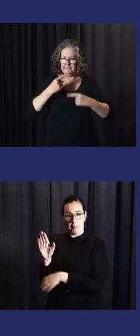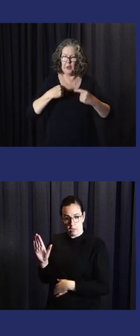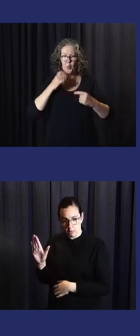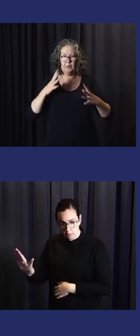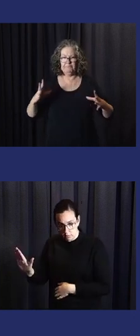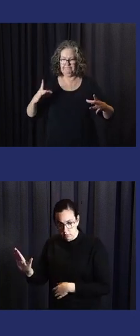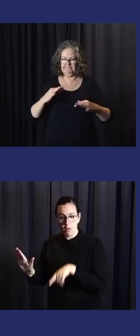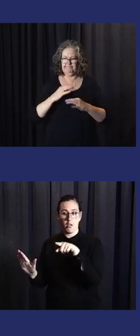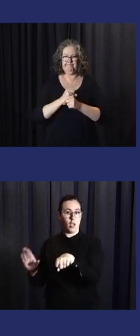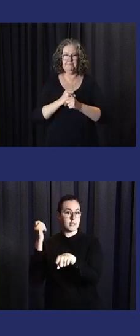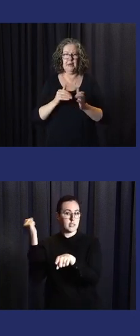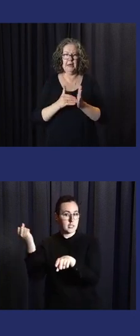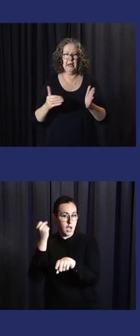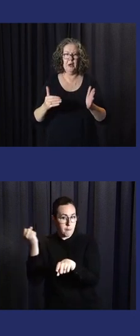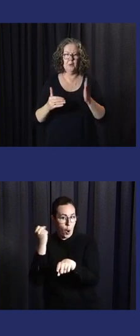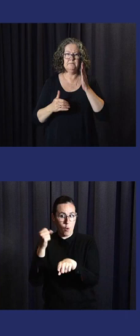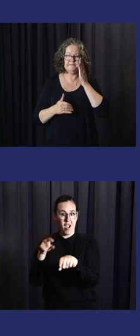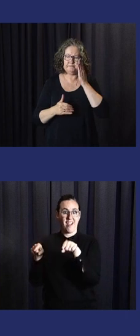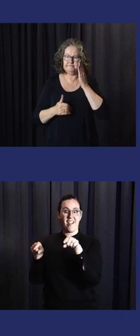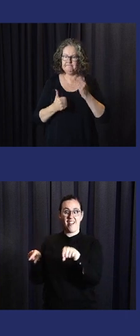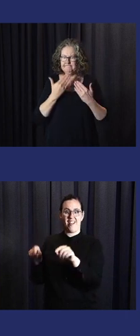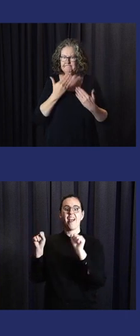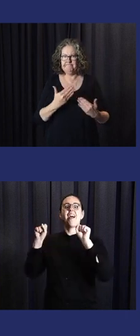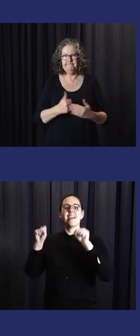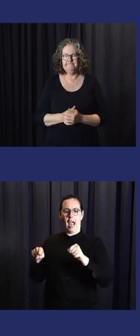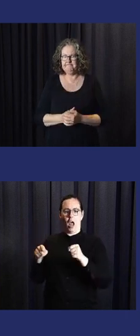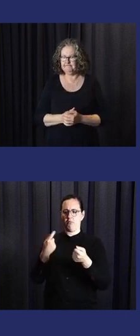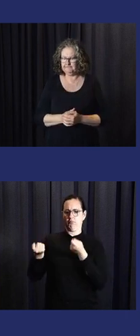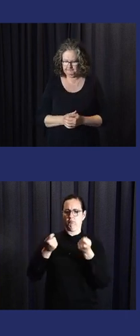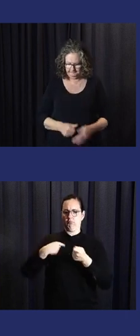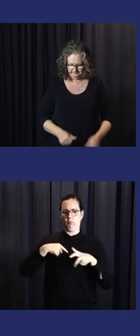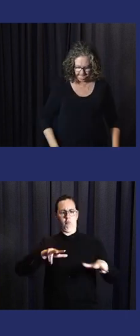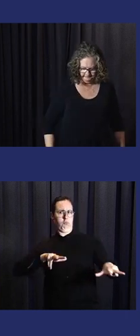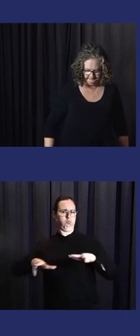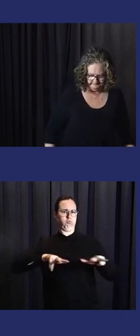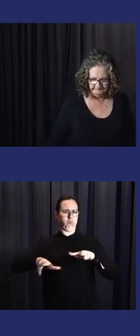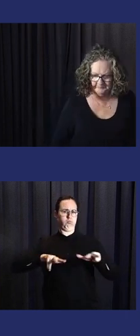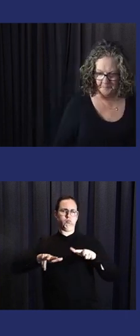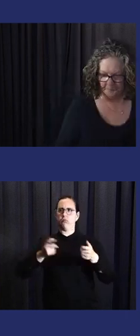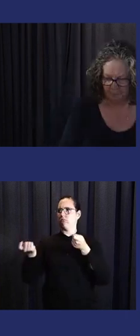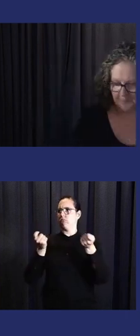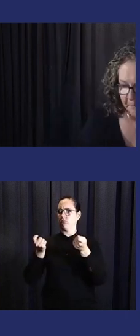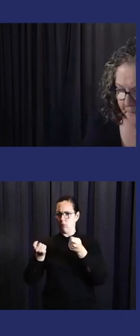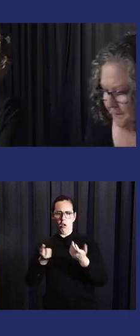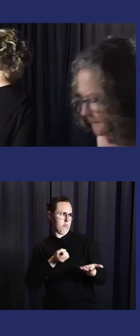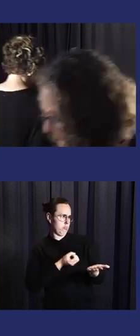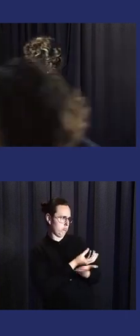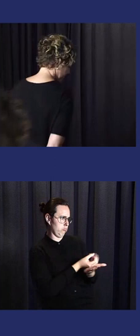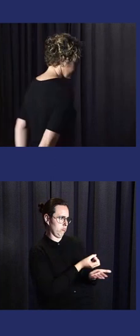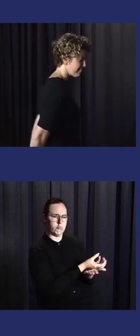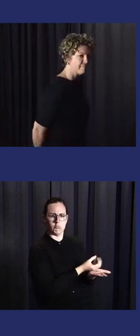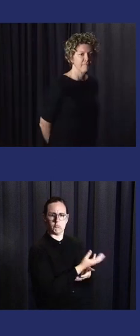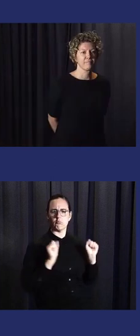Solomons are able to manage their own systems and work with the officials. I'll wrap it up there. Thanks. Thanks very much, Sharon.